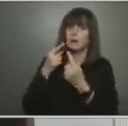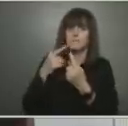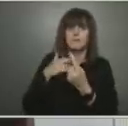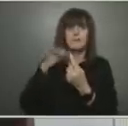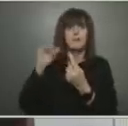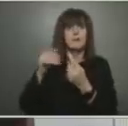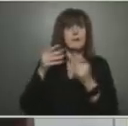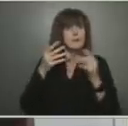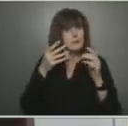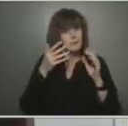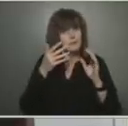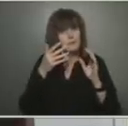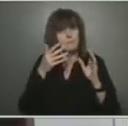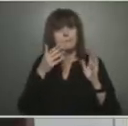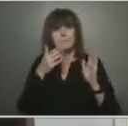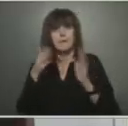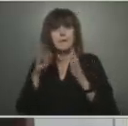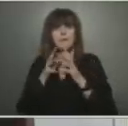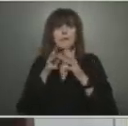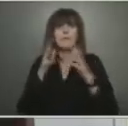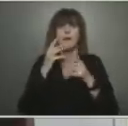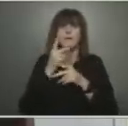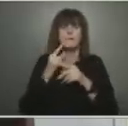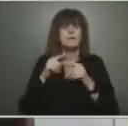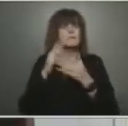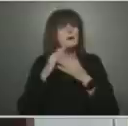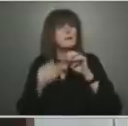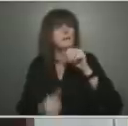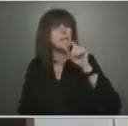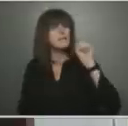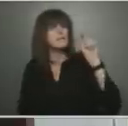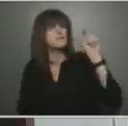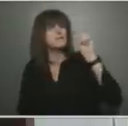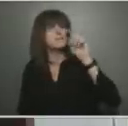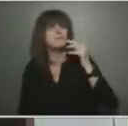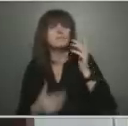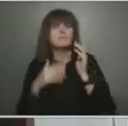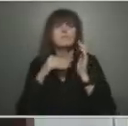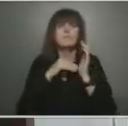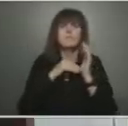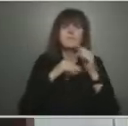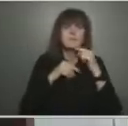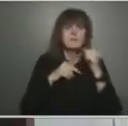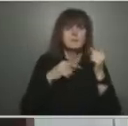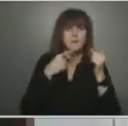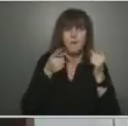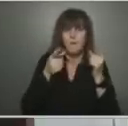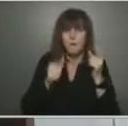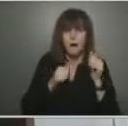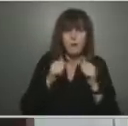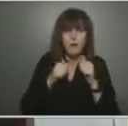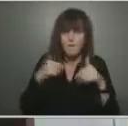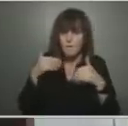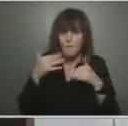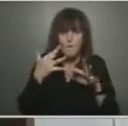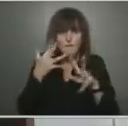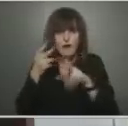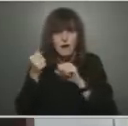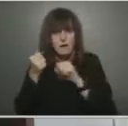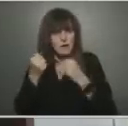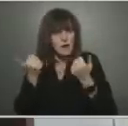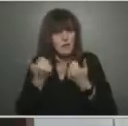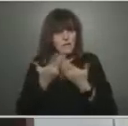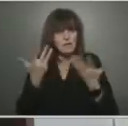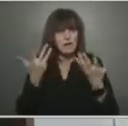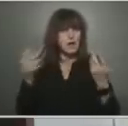are saying that you are being far too aggressive in moving forward and that you're putting everything at risk, that we shouldn't have opened schools